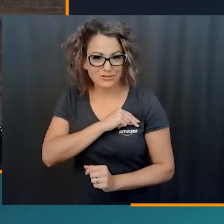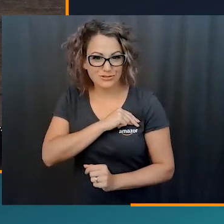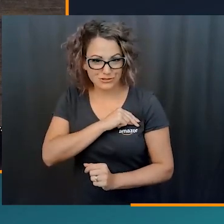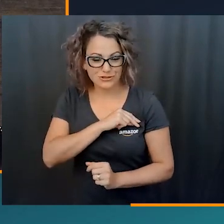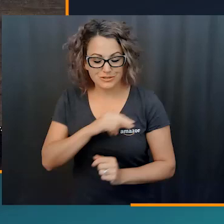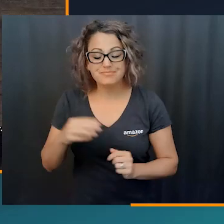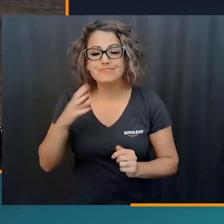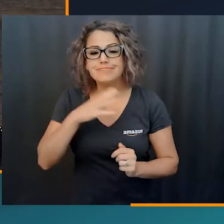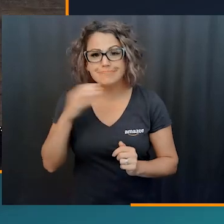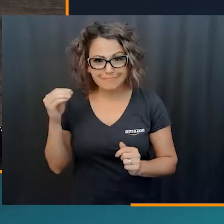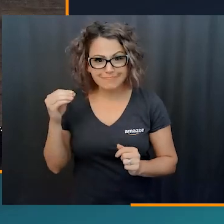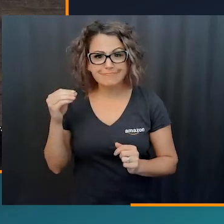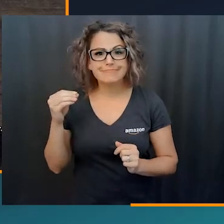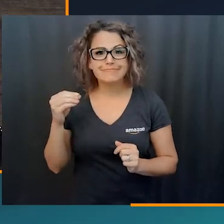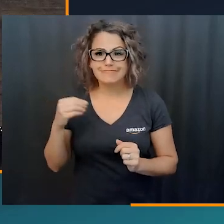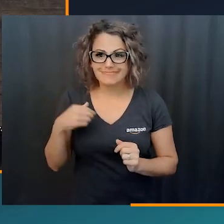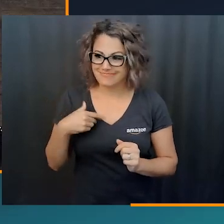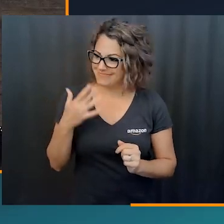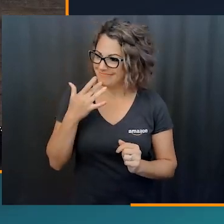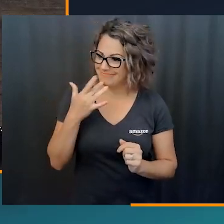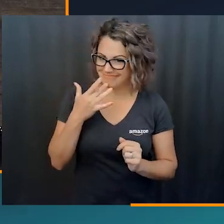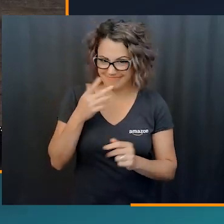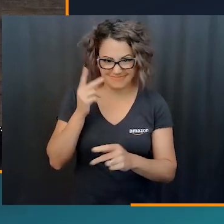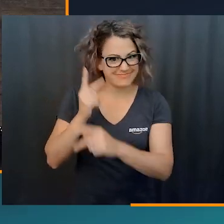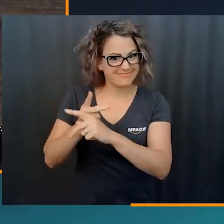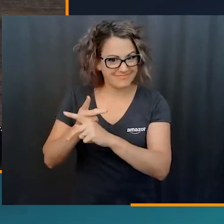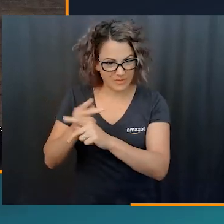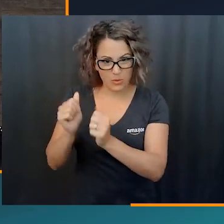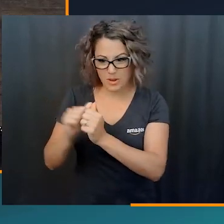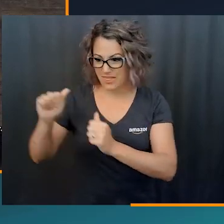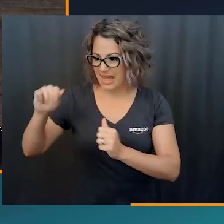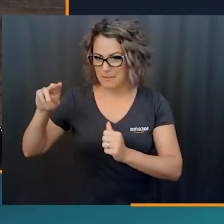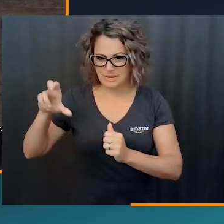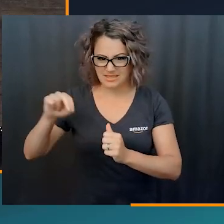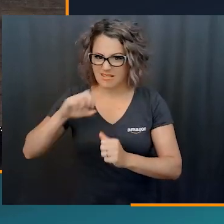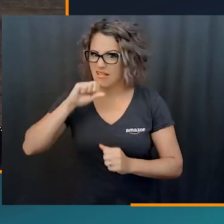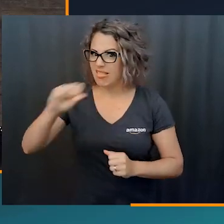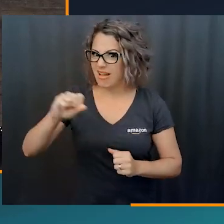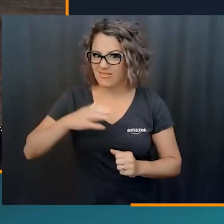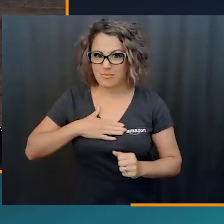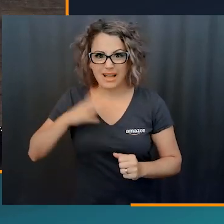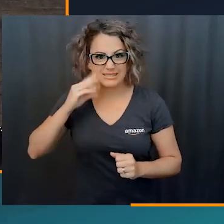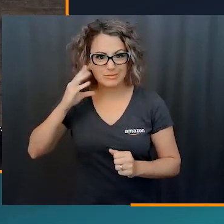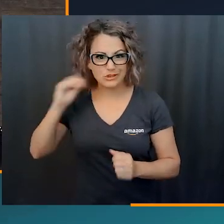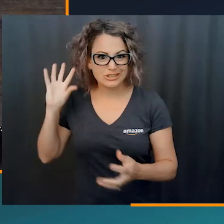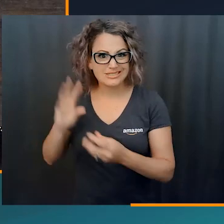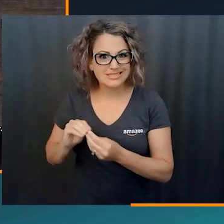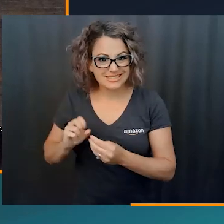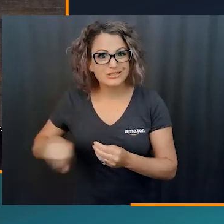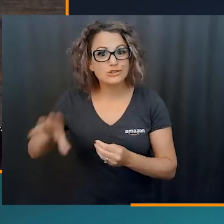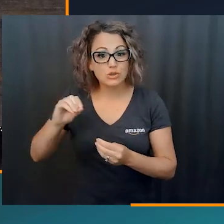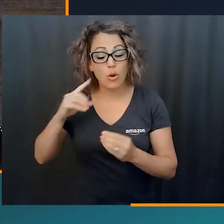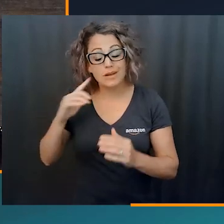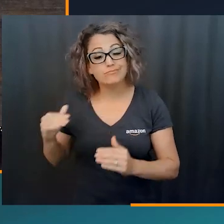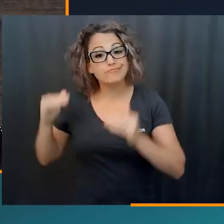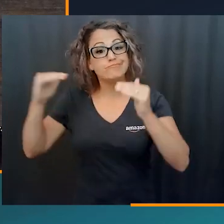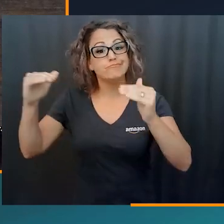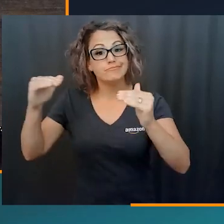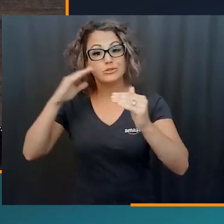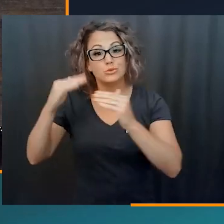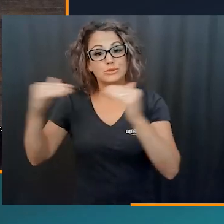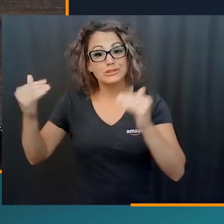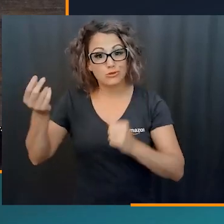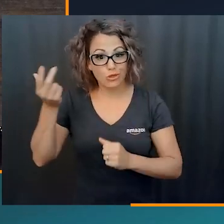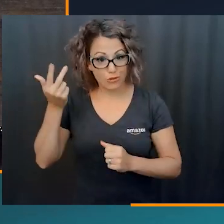my blue badge, and, you know, I wanted to stay with the company. I loved it so much. Ended up,